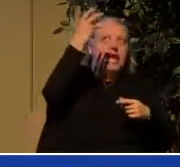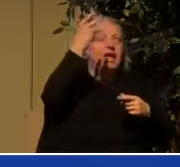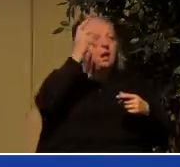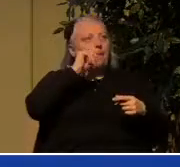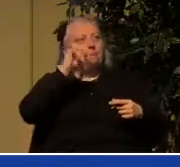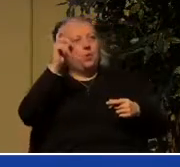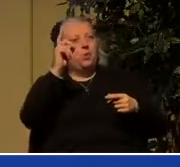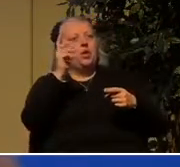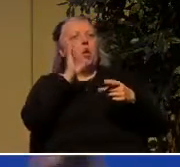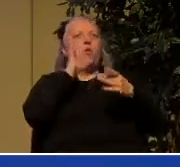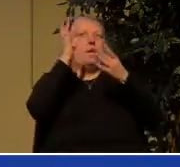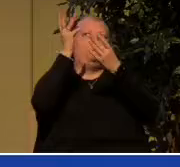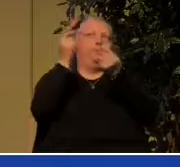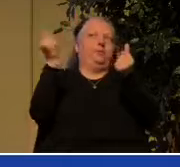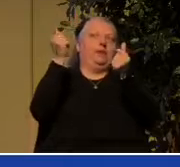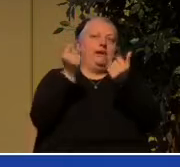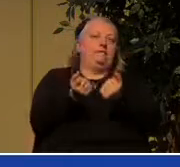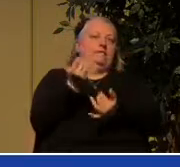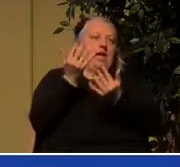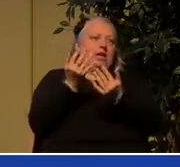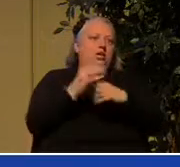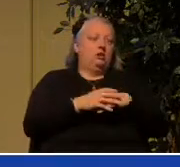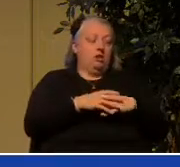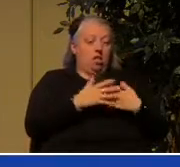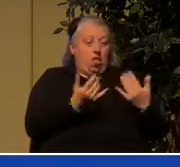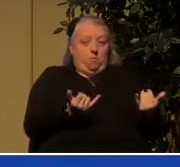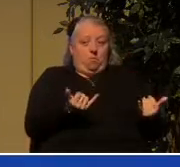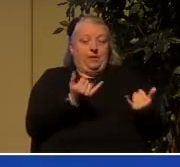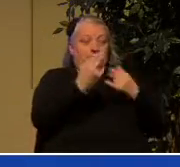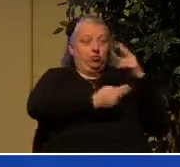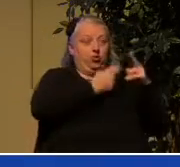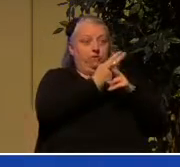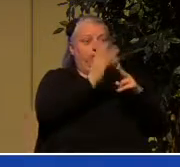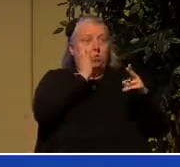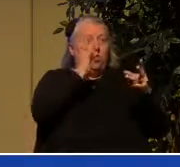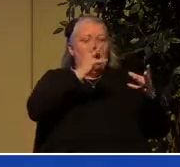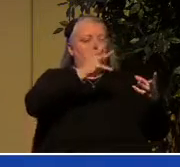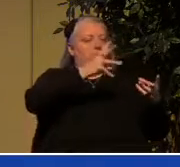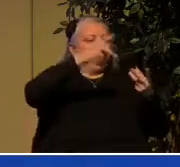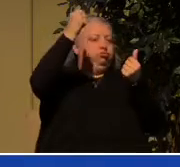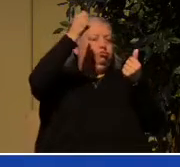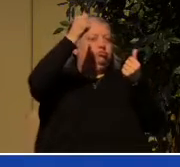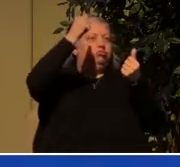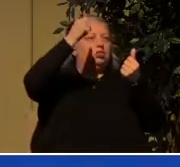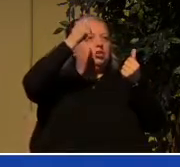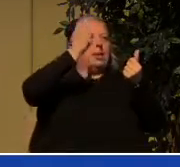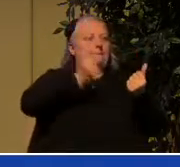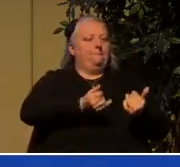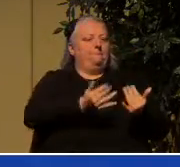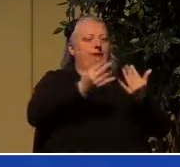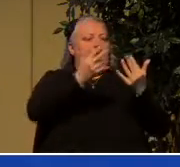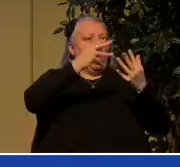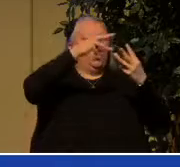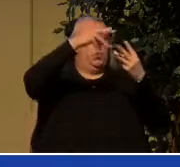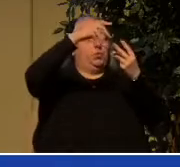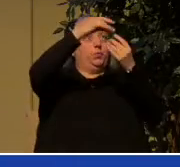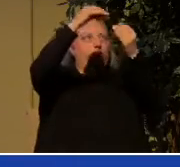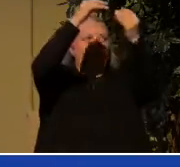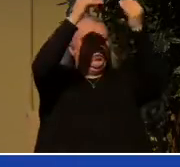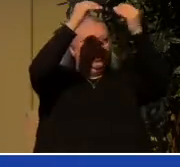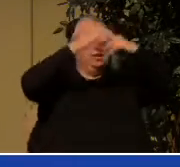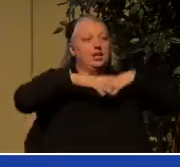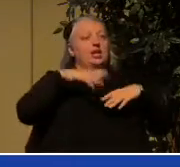this whole present universe is going to go up in smoke God is going to make a new universe in which righteousness